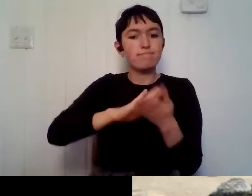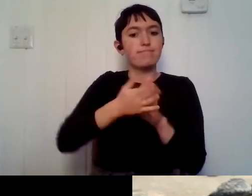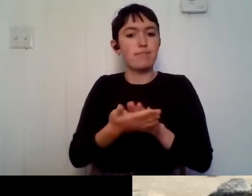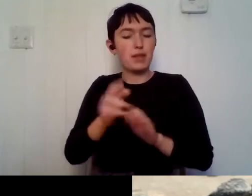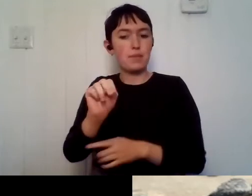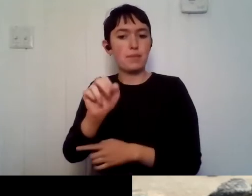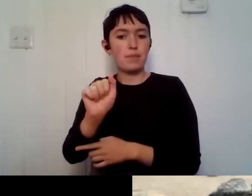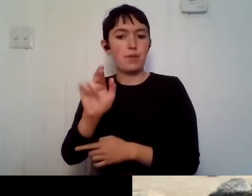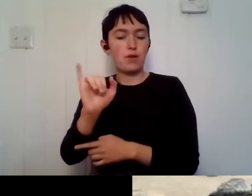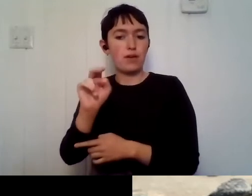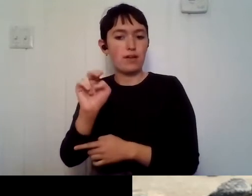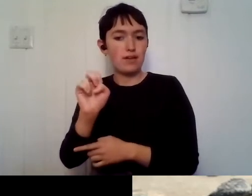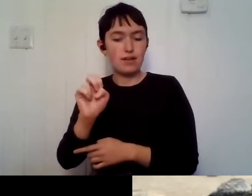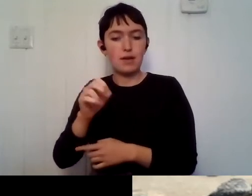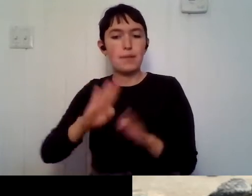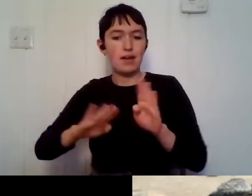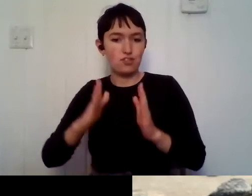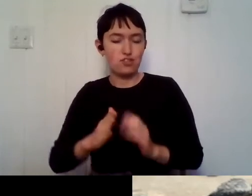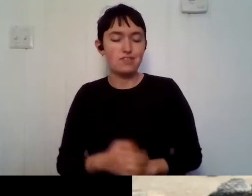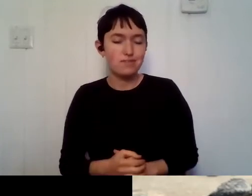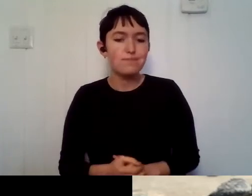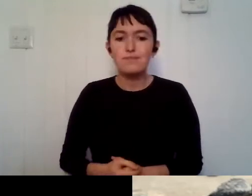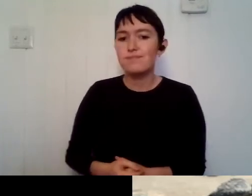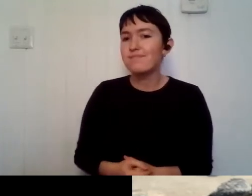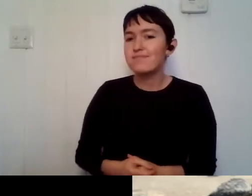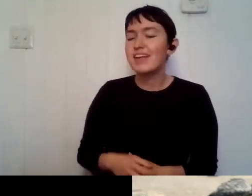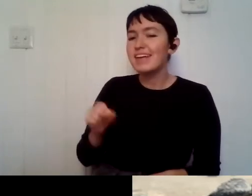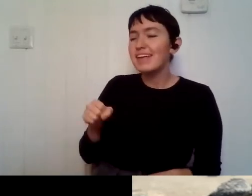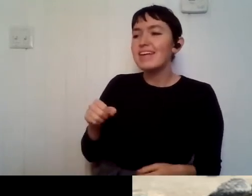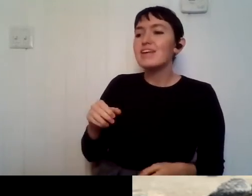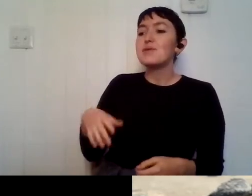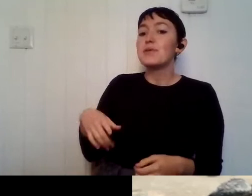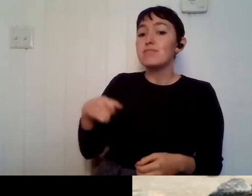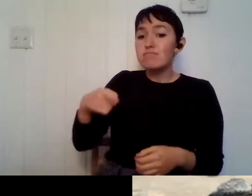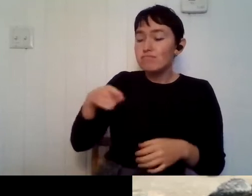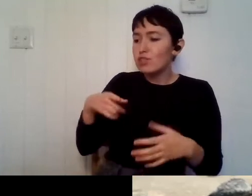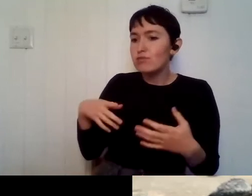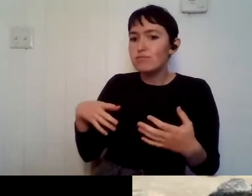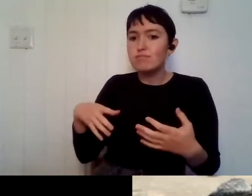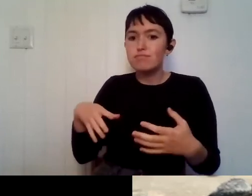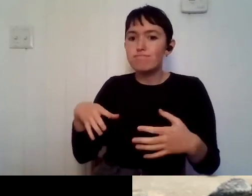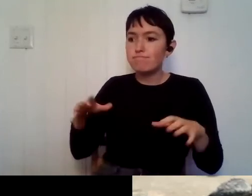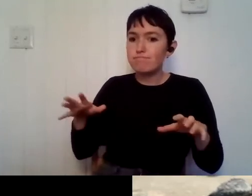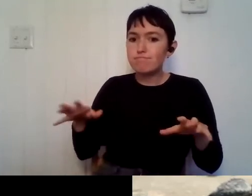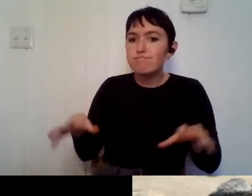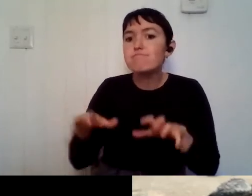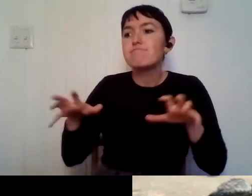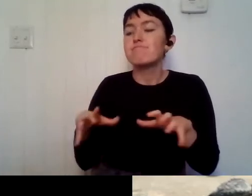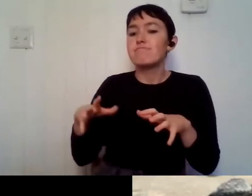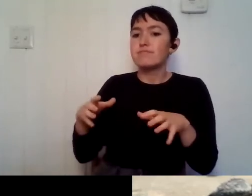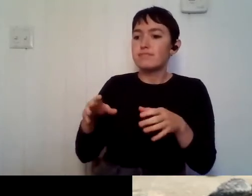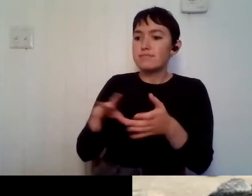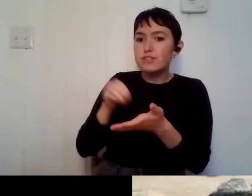And a lot of times, like the, the skills, like you're gaining skills as much as you're gaining direct experience with the ocean. Like, like Al said,